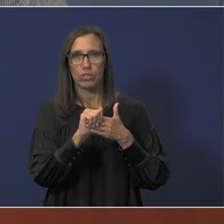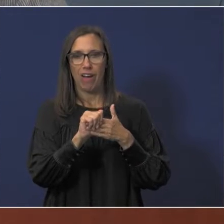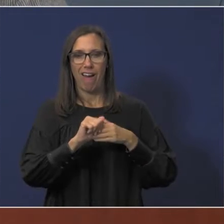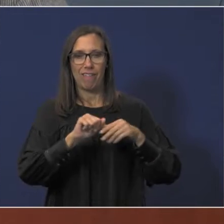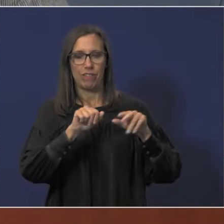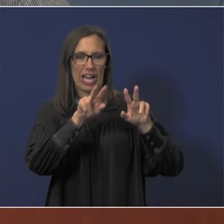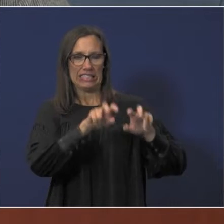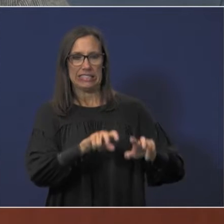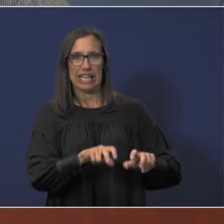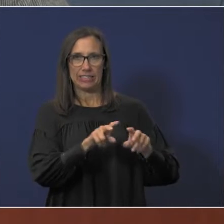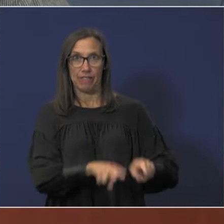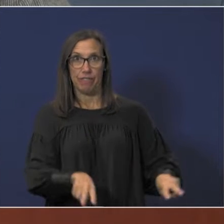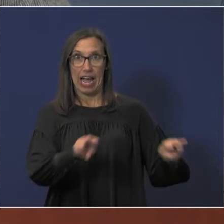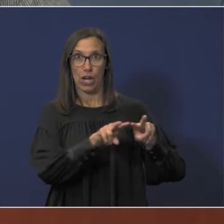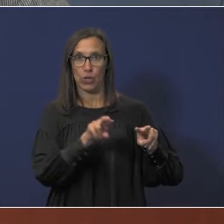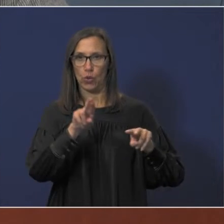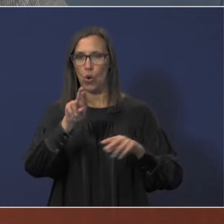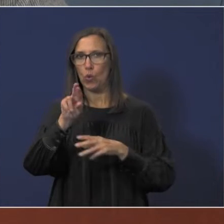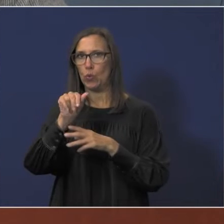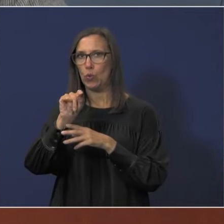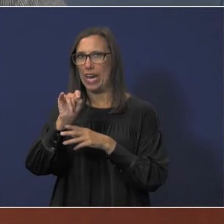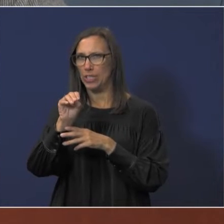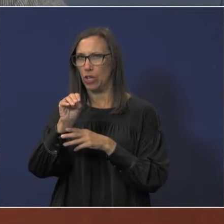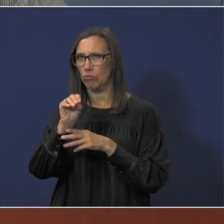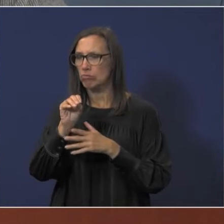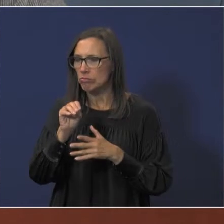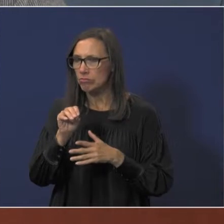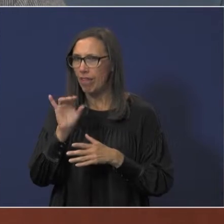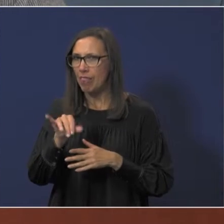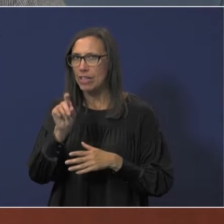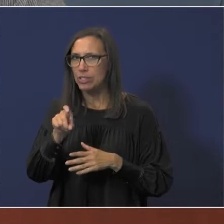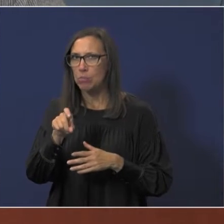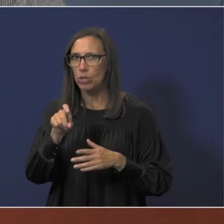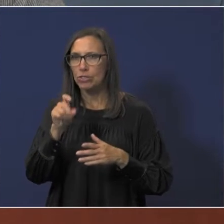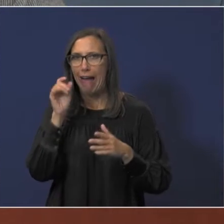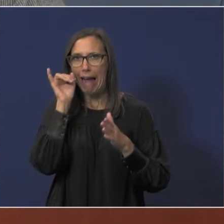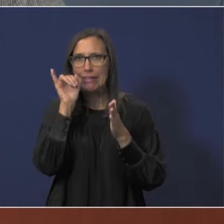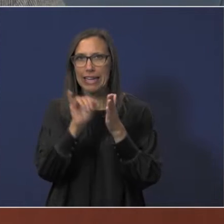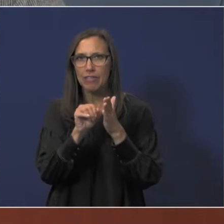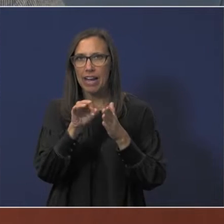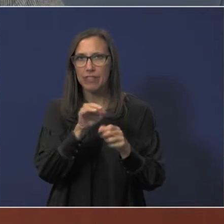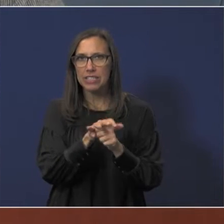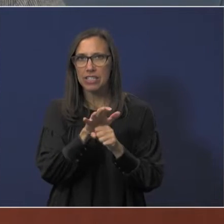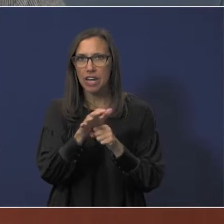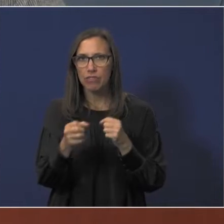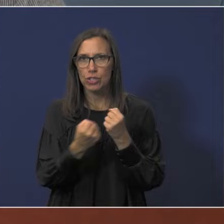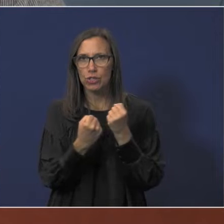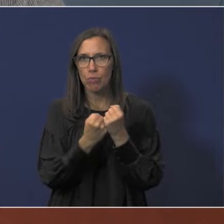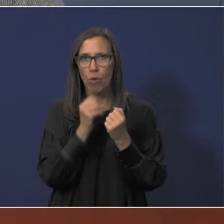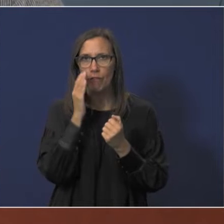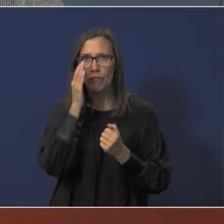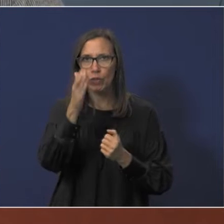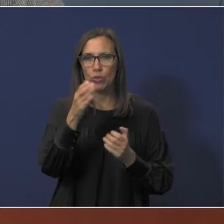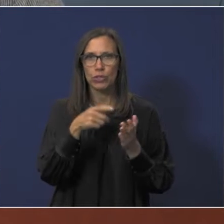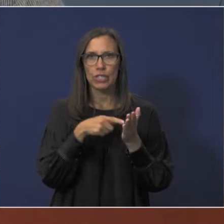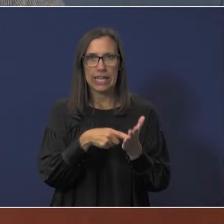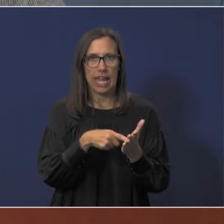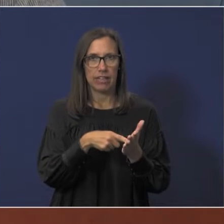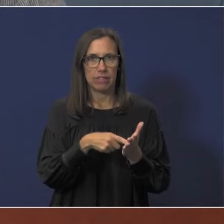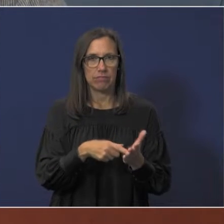ratio. And once again, it's supposed to identify whether or not it's sufficient to support future debt.